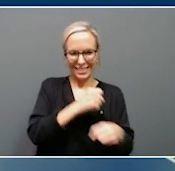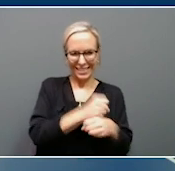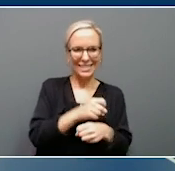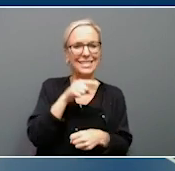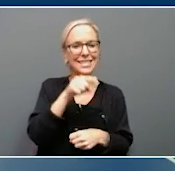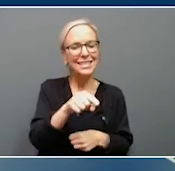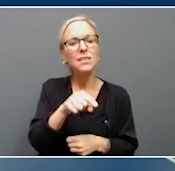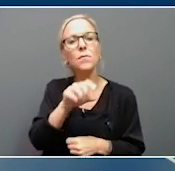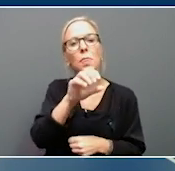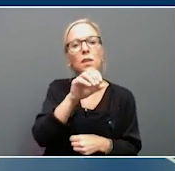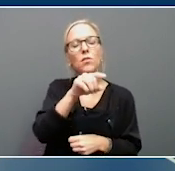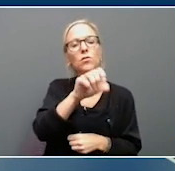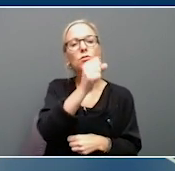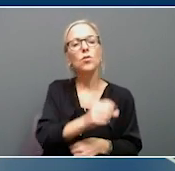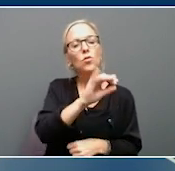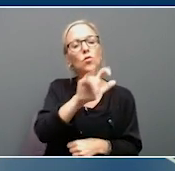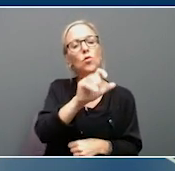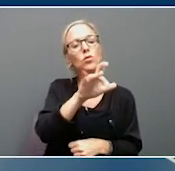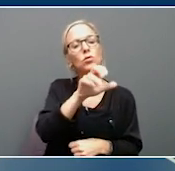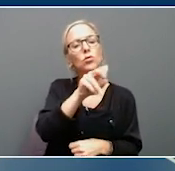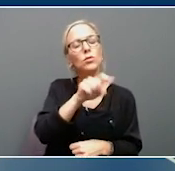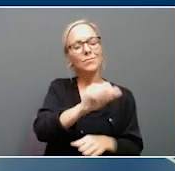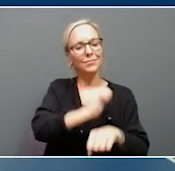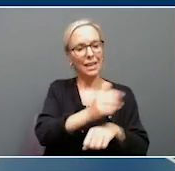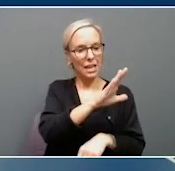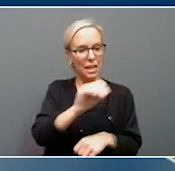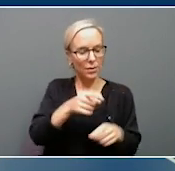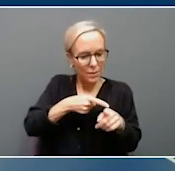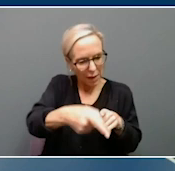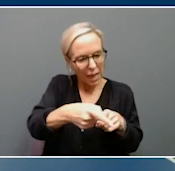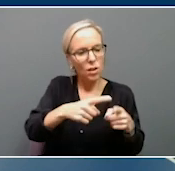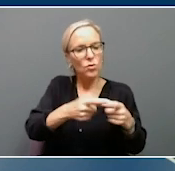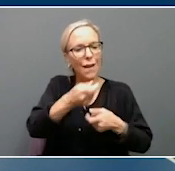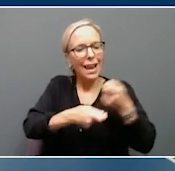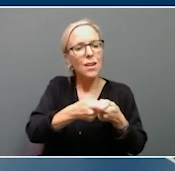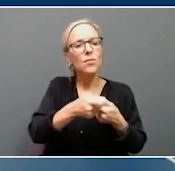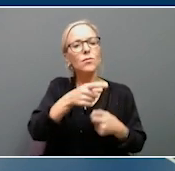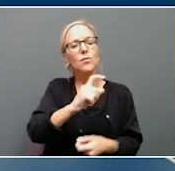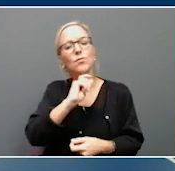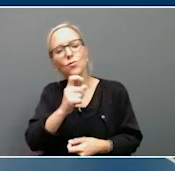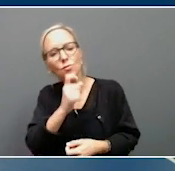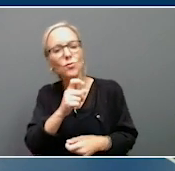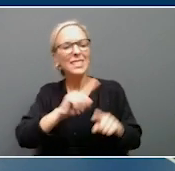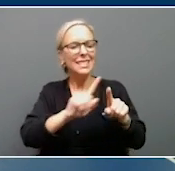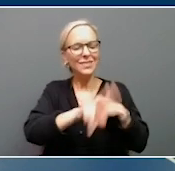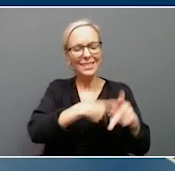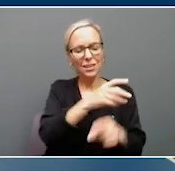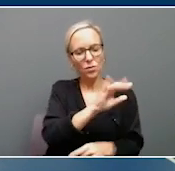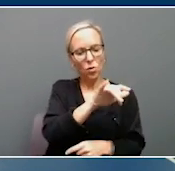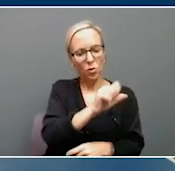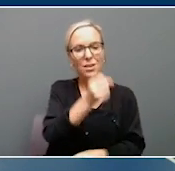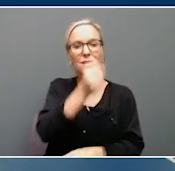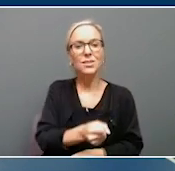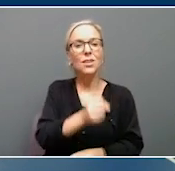automated storage warehousing company specializing in the handling of aluminum and steel coils. Southern Coil Solutions will